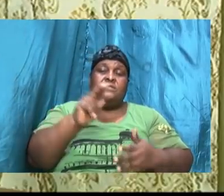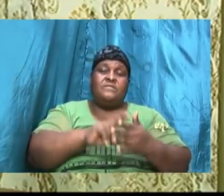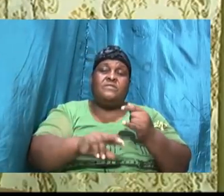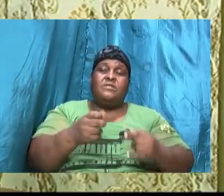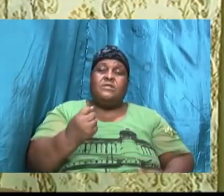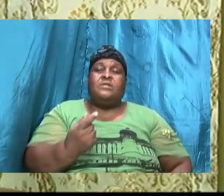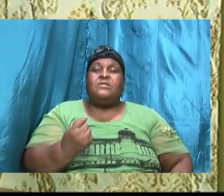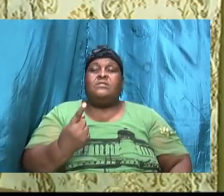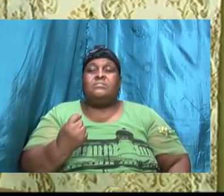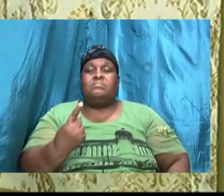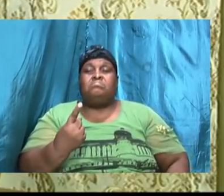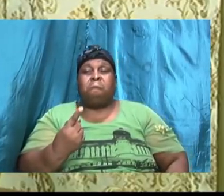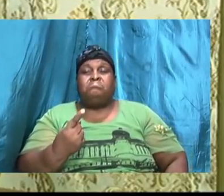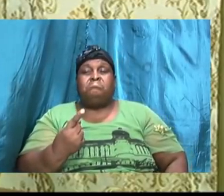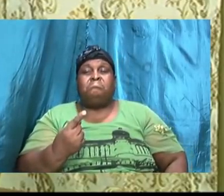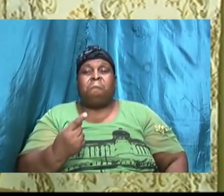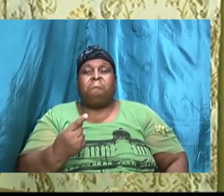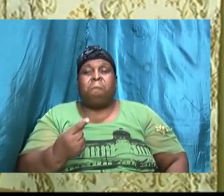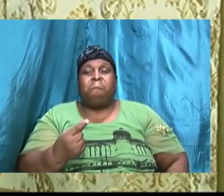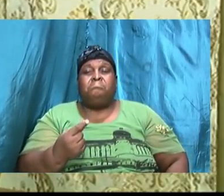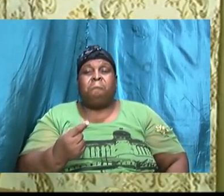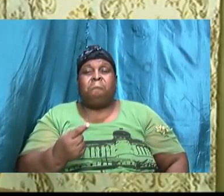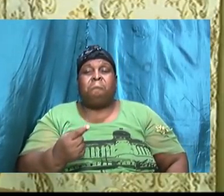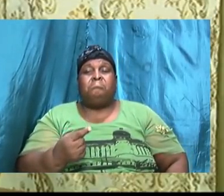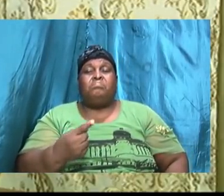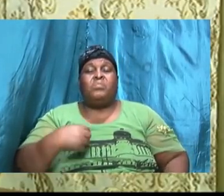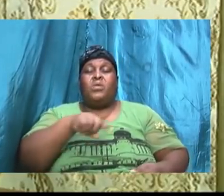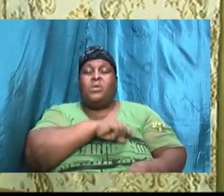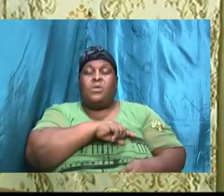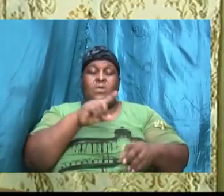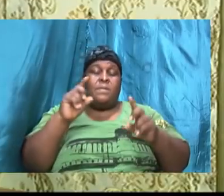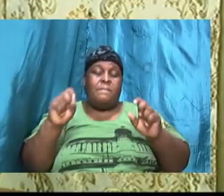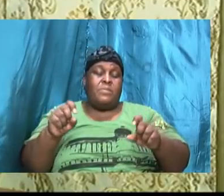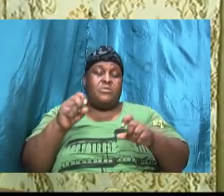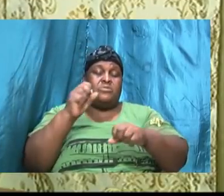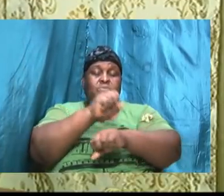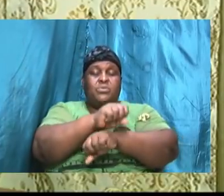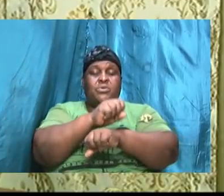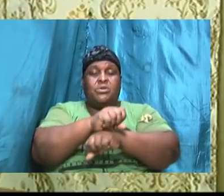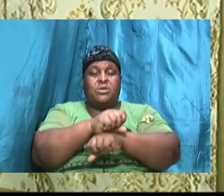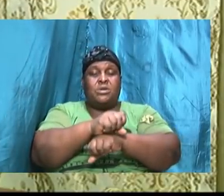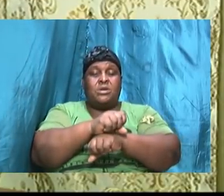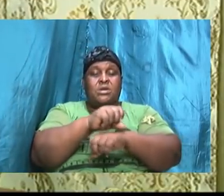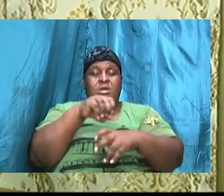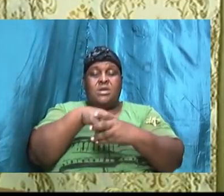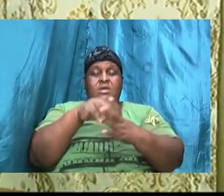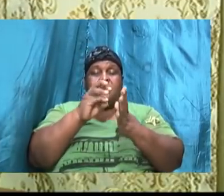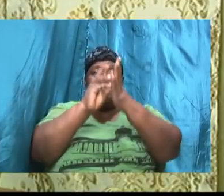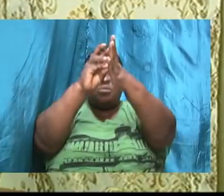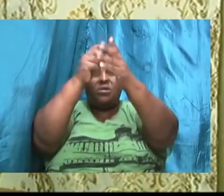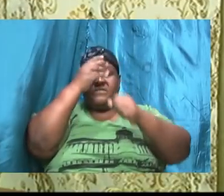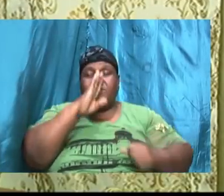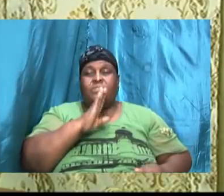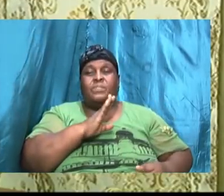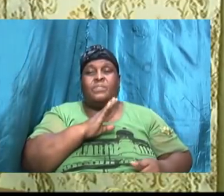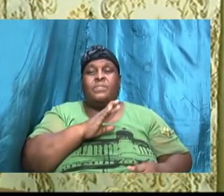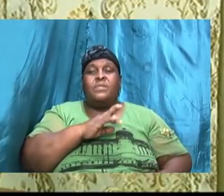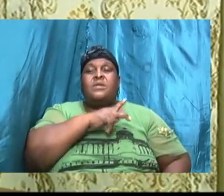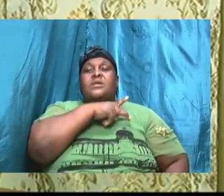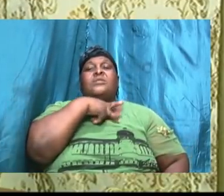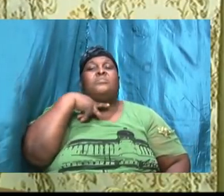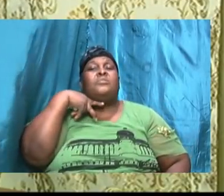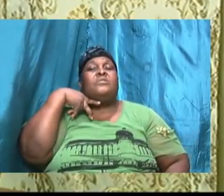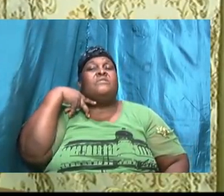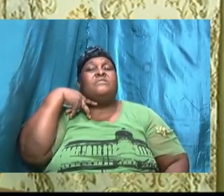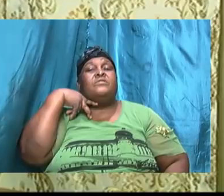so we are saying that we must operate in the will of God. But the Bible in Proverbs 9